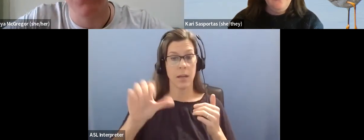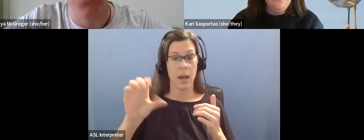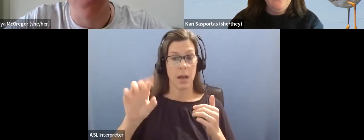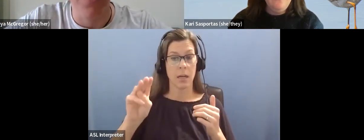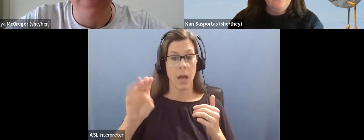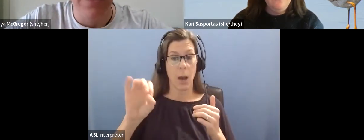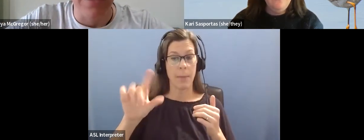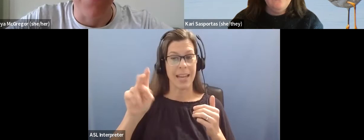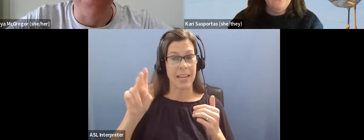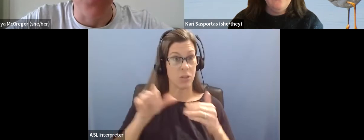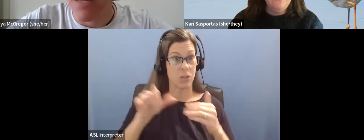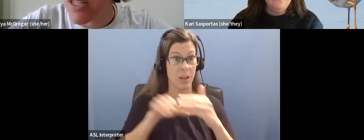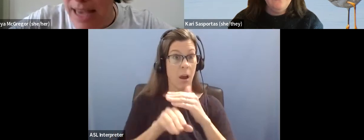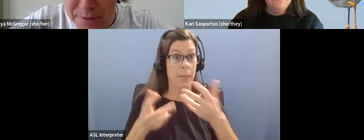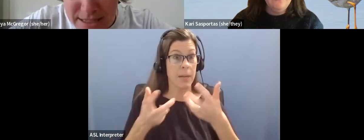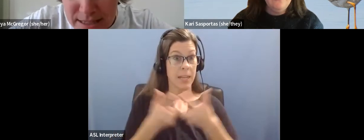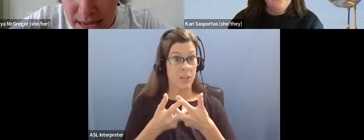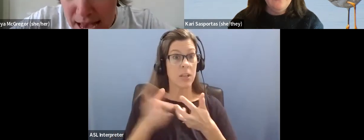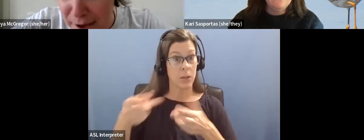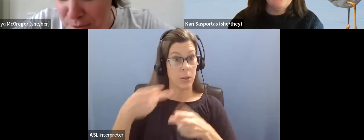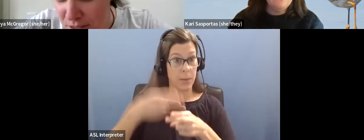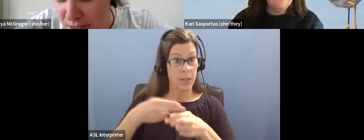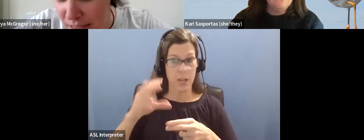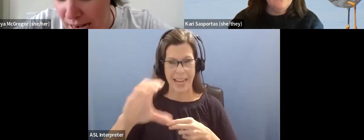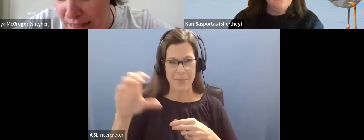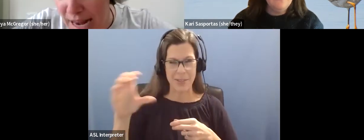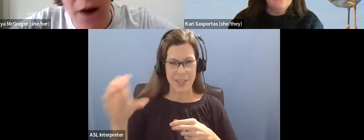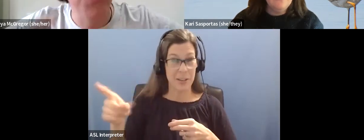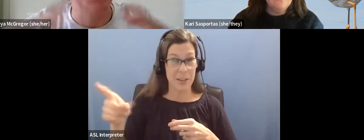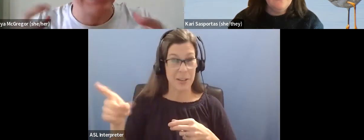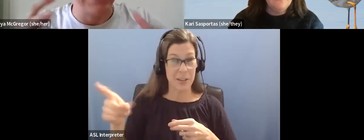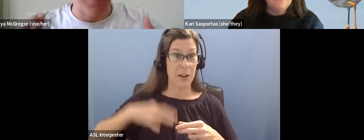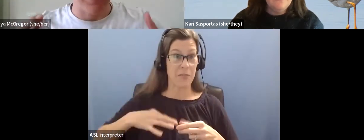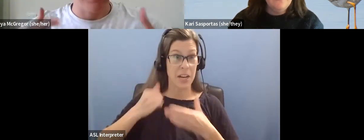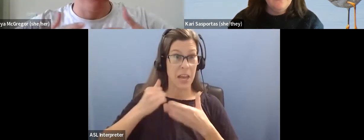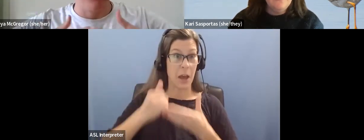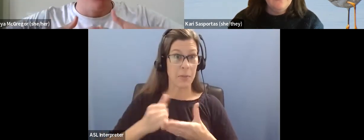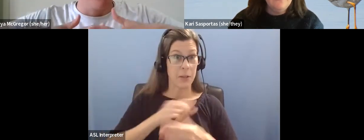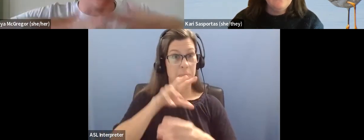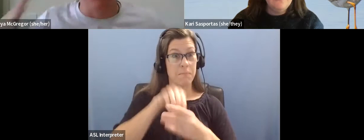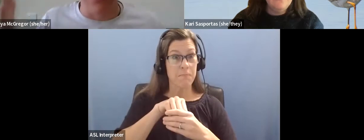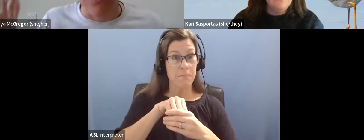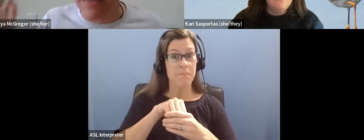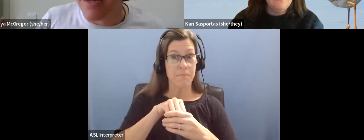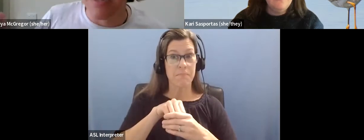benefit from? Um, you mentioned captions, um, that, that help you participate in birding related